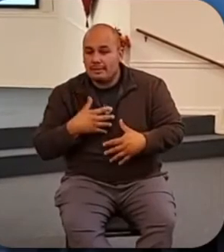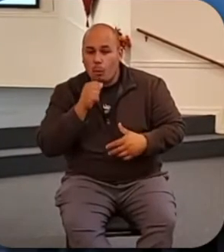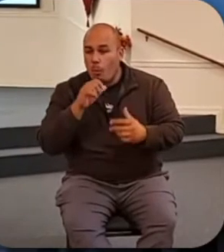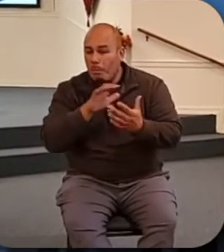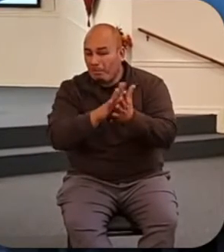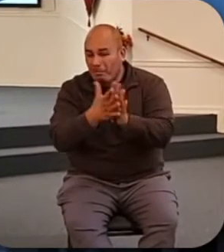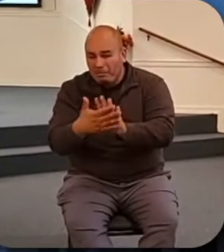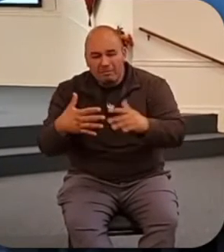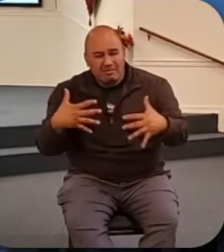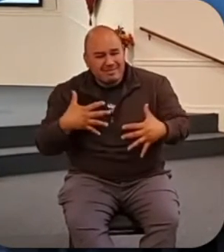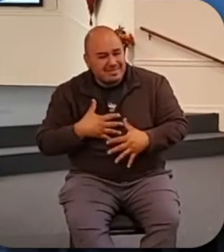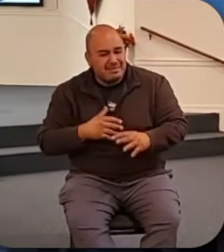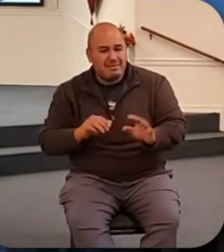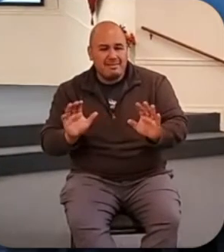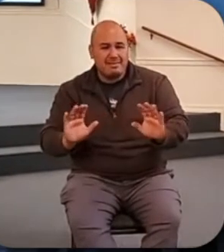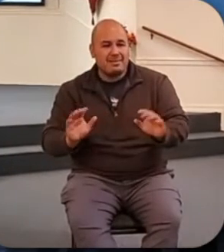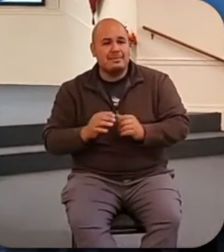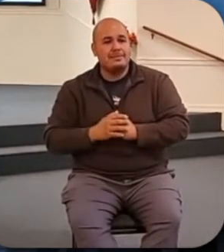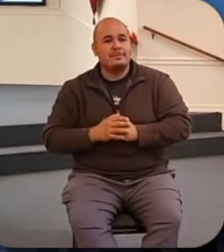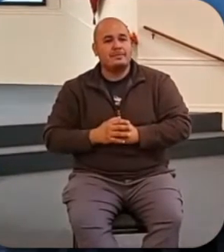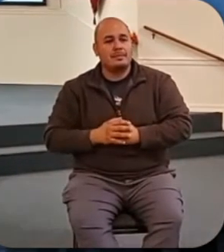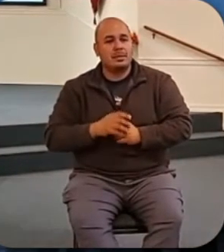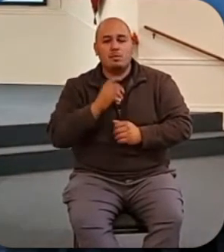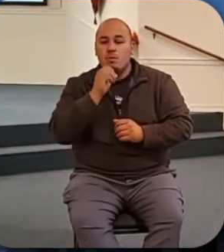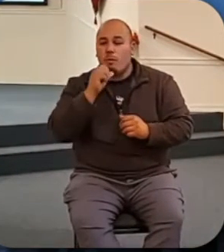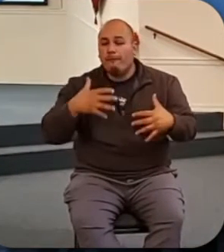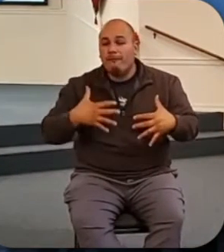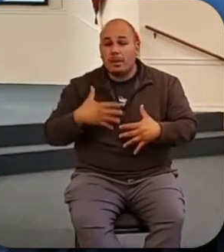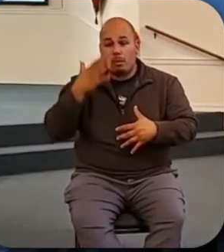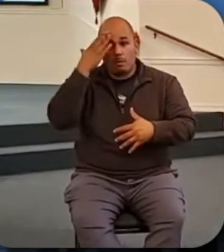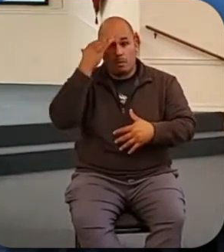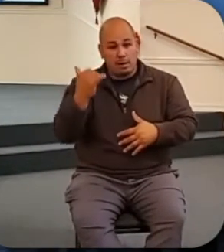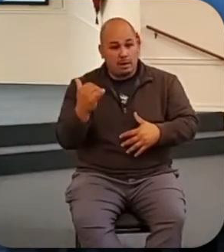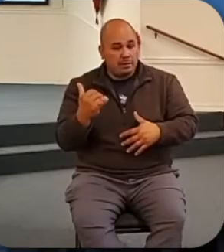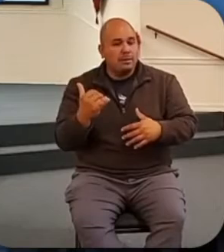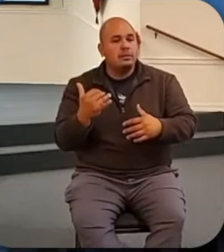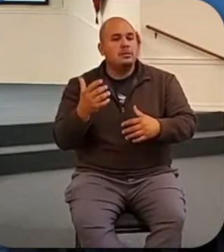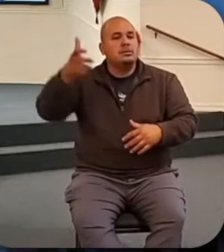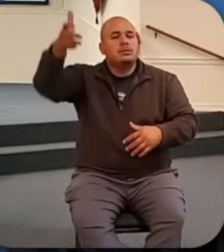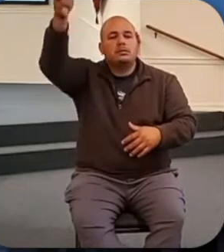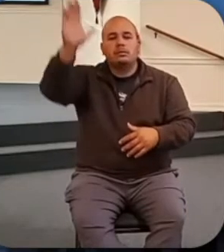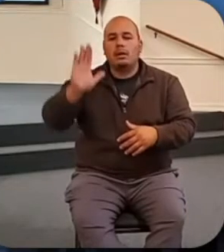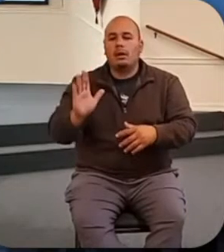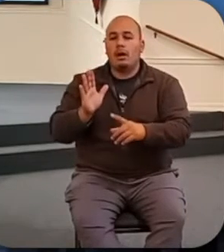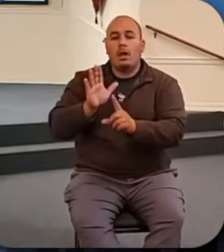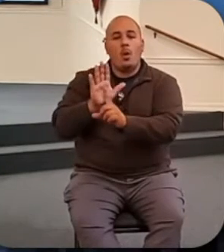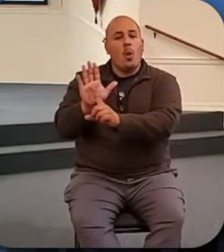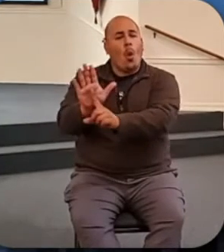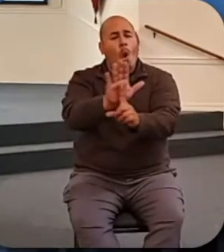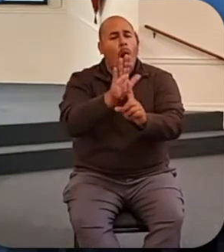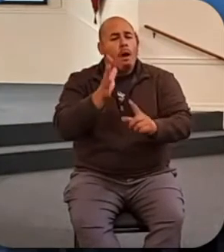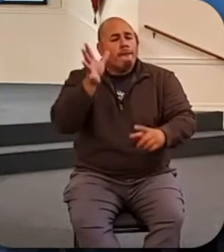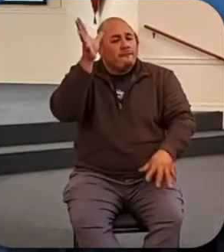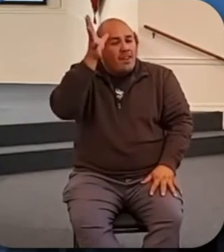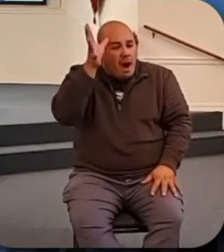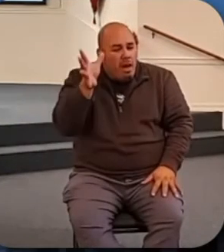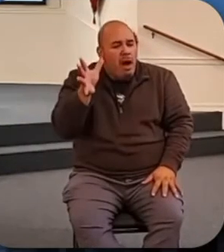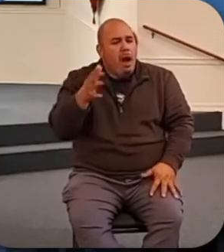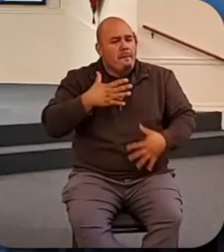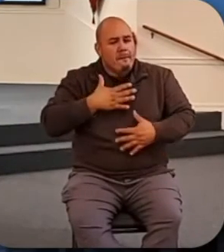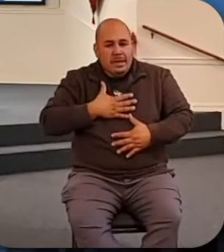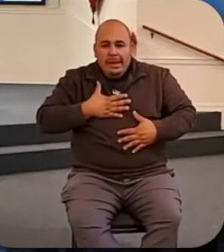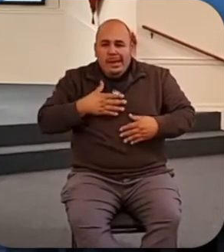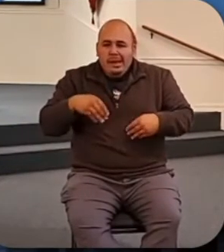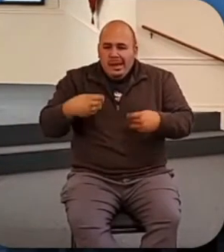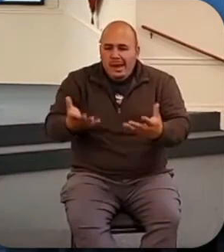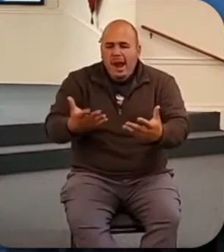afraid. Don't fear. Why? Because God has been, God your father has been pleased to give you the